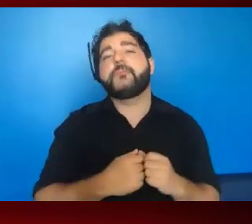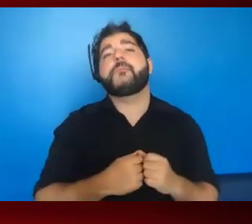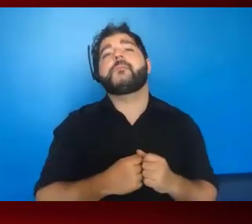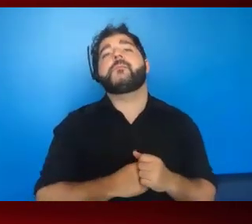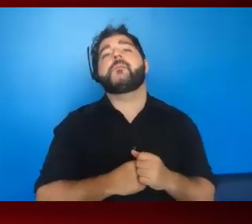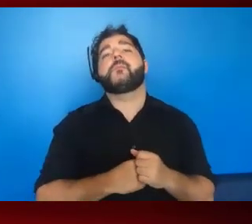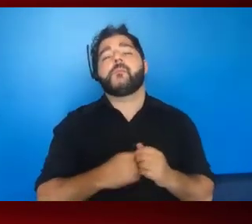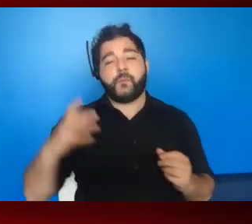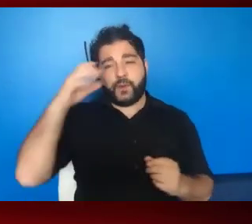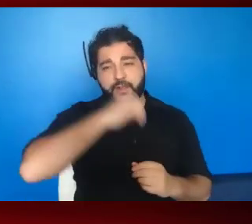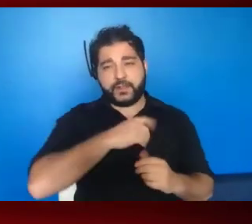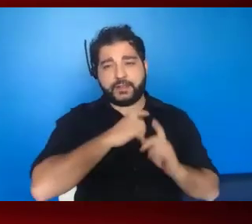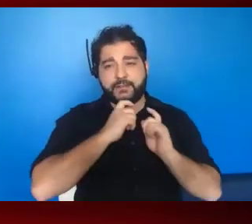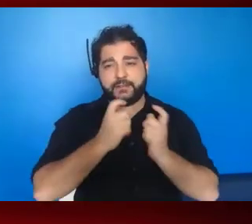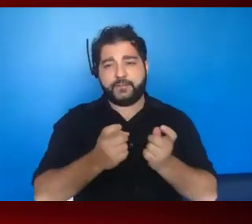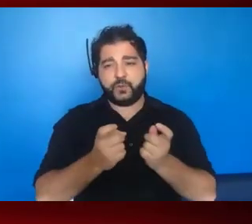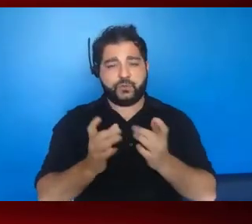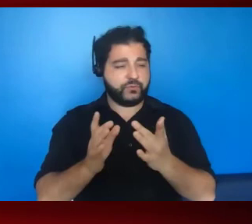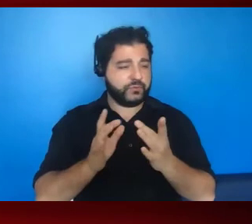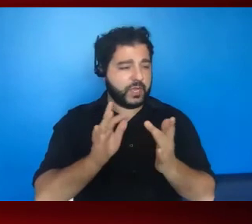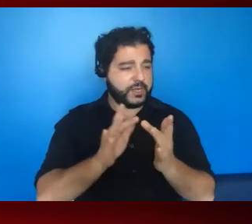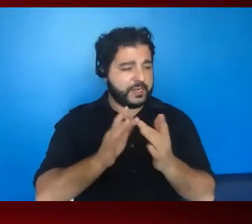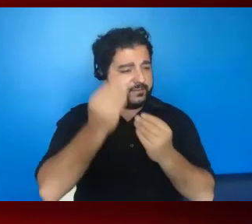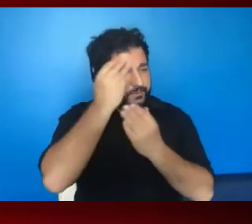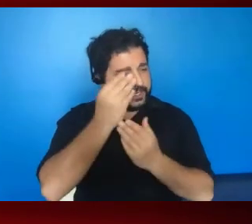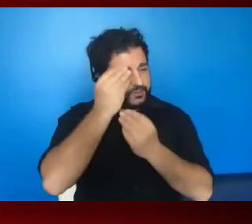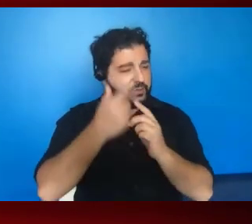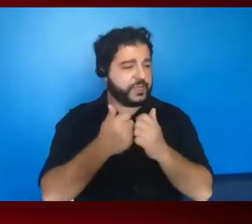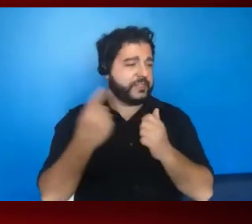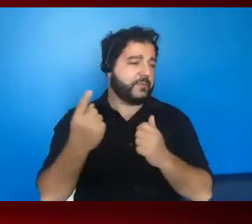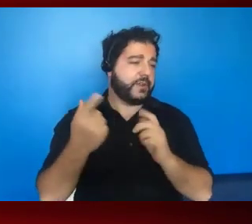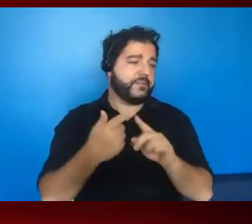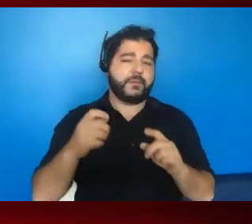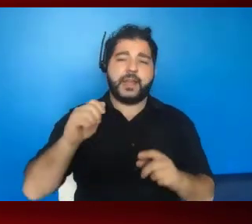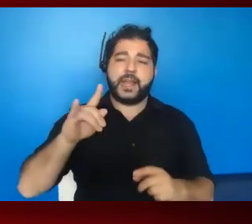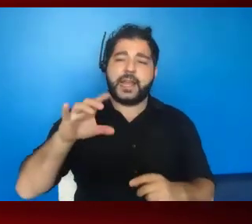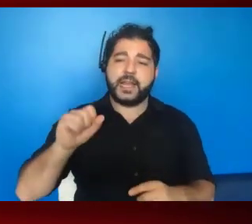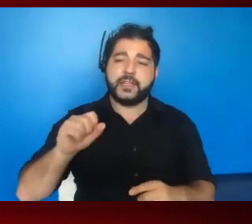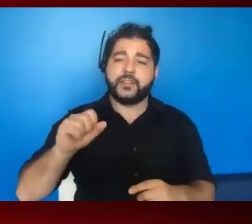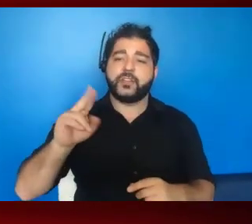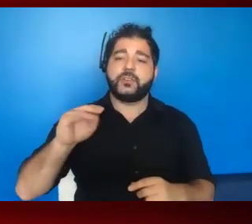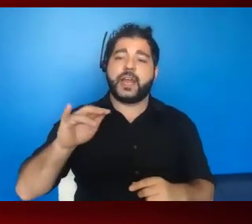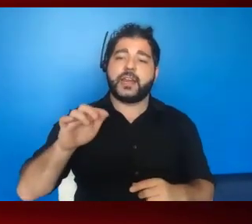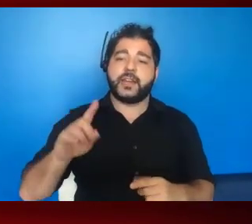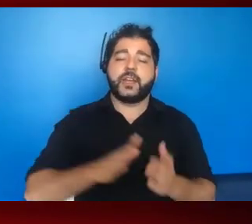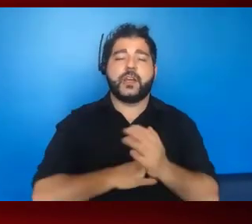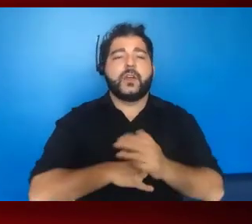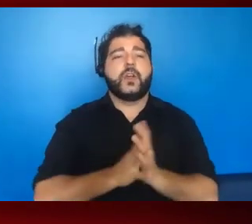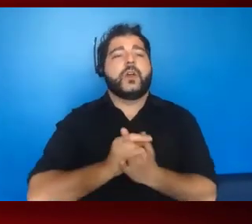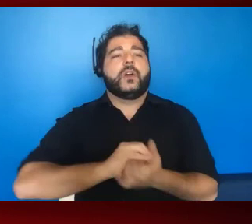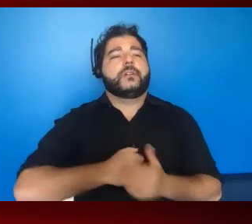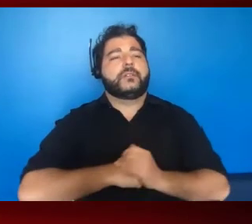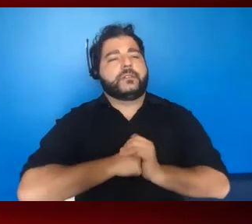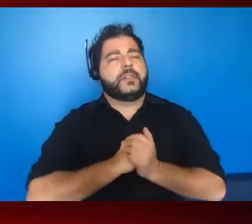I guess we can get you in touch with somebody from AIDS United or Soapbox. That's from Mona